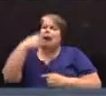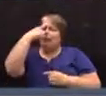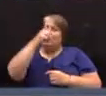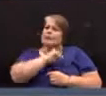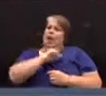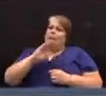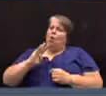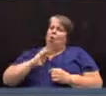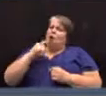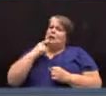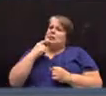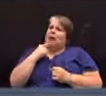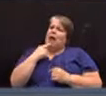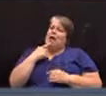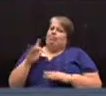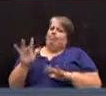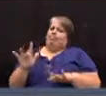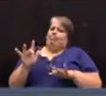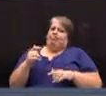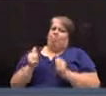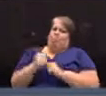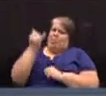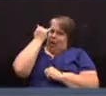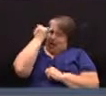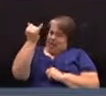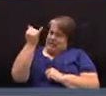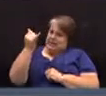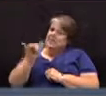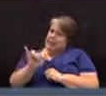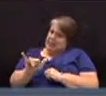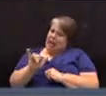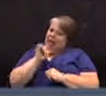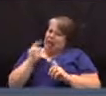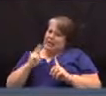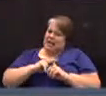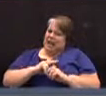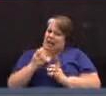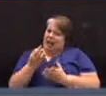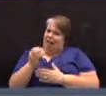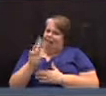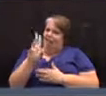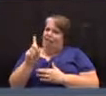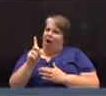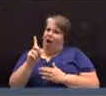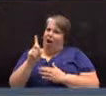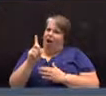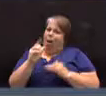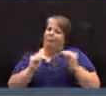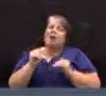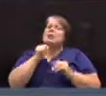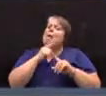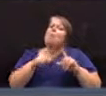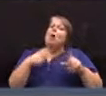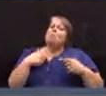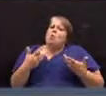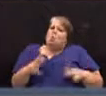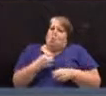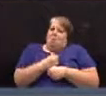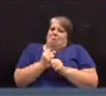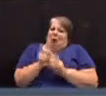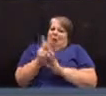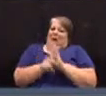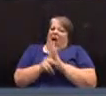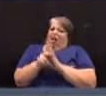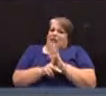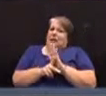well, we are sympathetic with the idea of this, but we can't regard it as a policy. I think actually it would